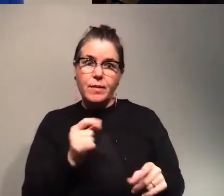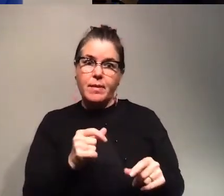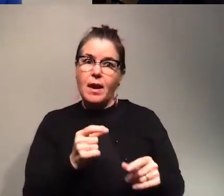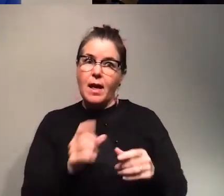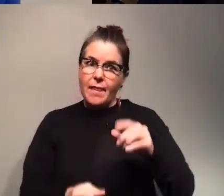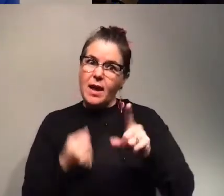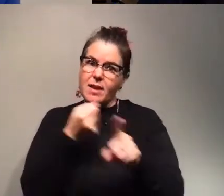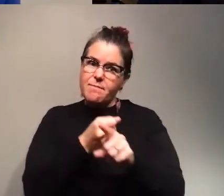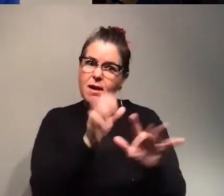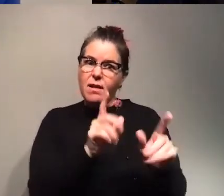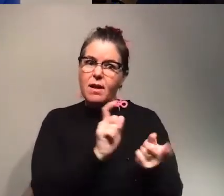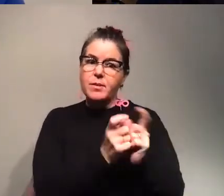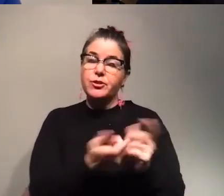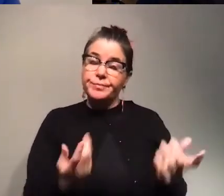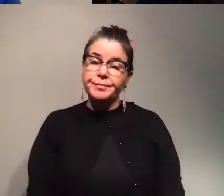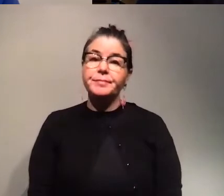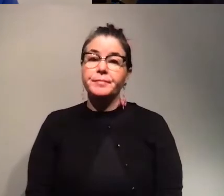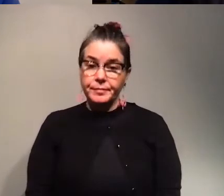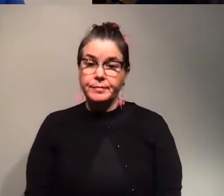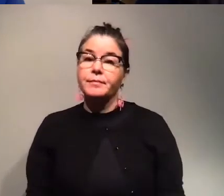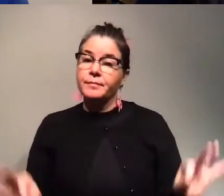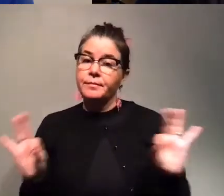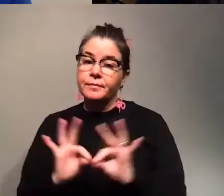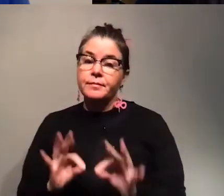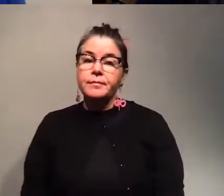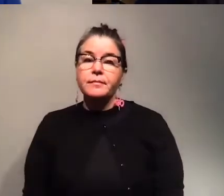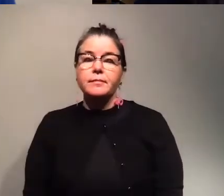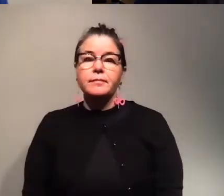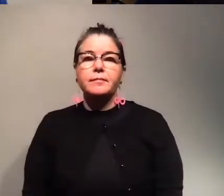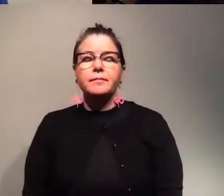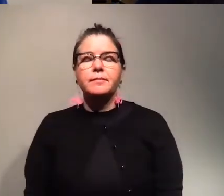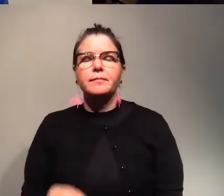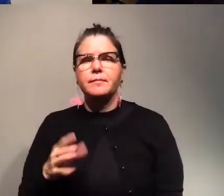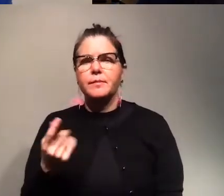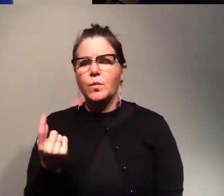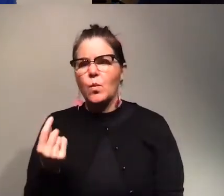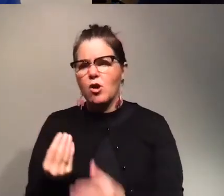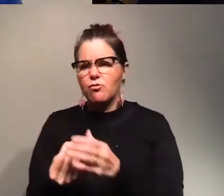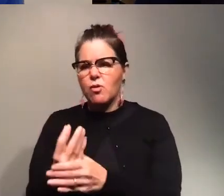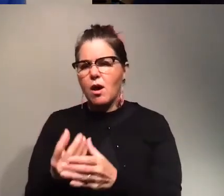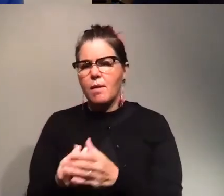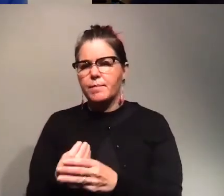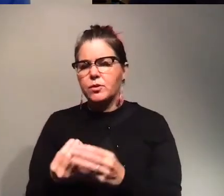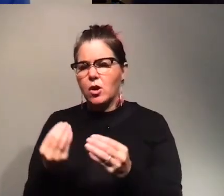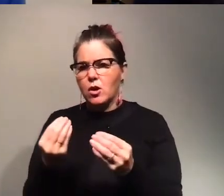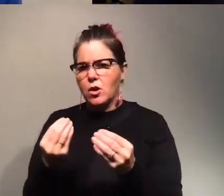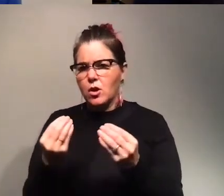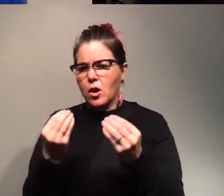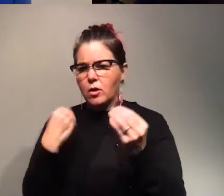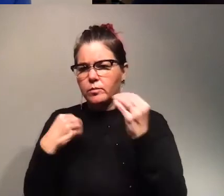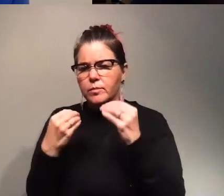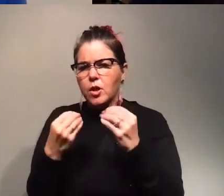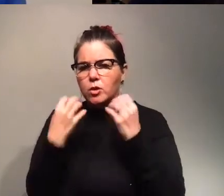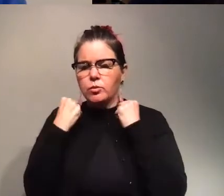so yeah yes very important um so what crops are consumed the most by people